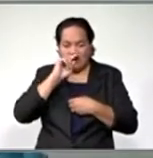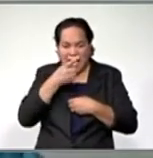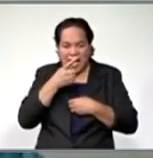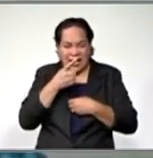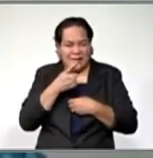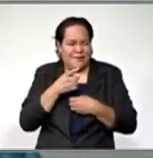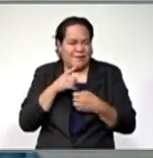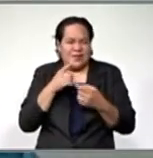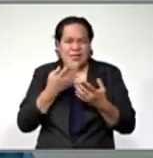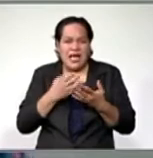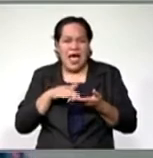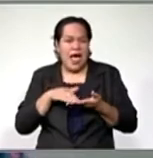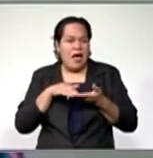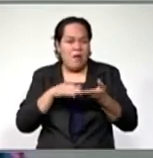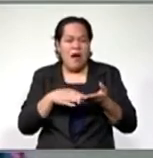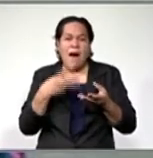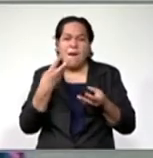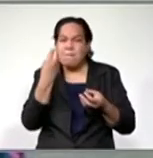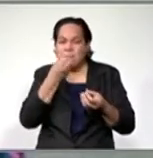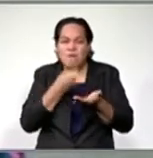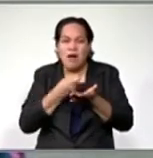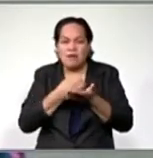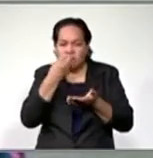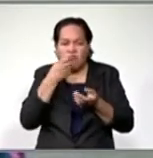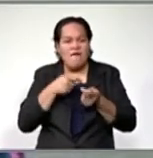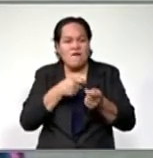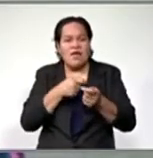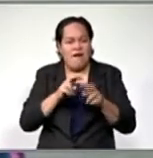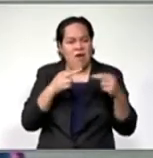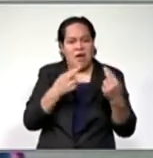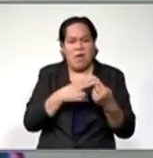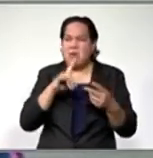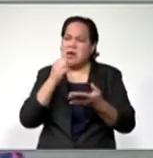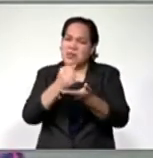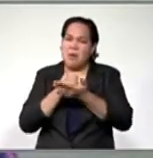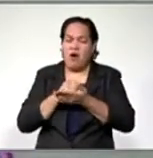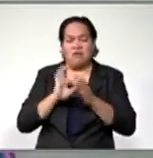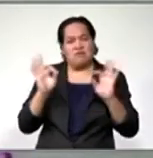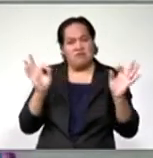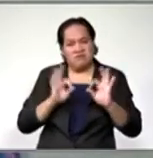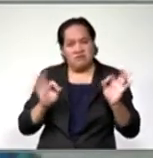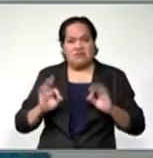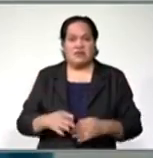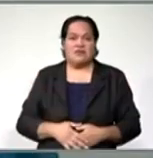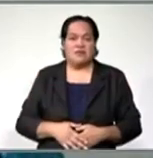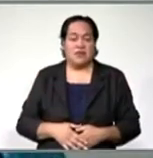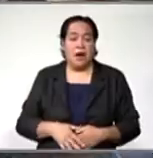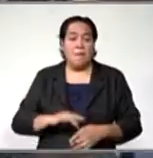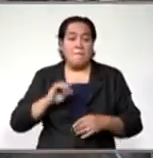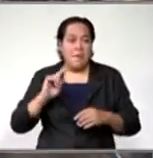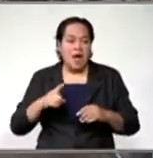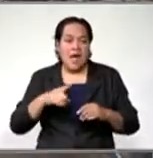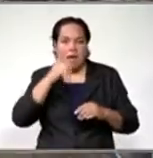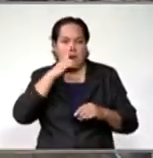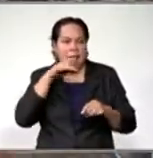ends meet, you know, and some, and no support and things like that. She adds the stigma around mental